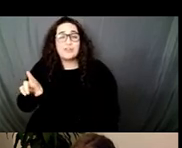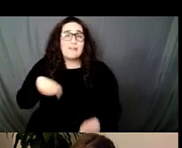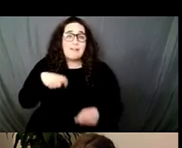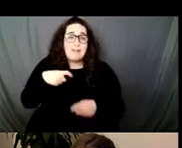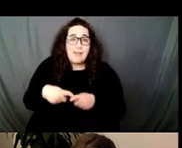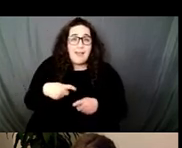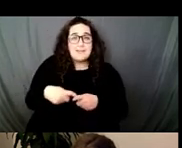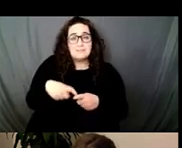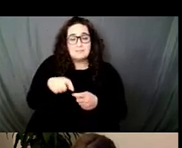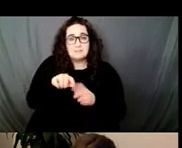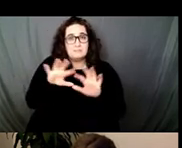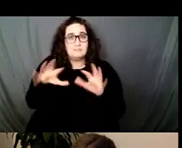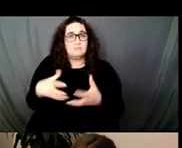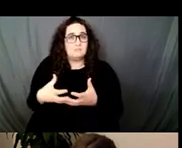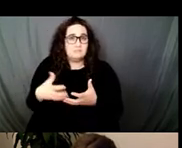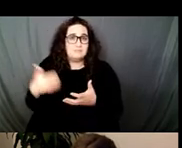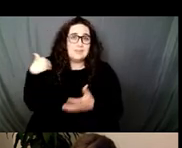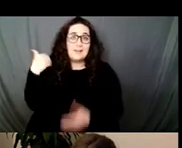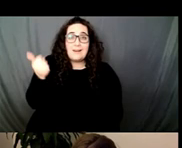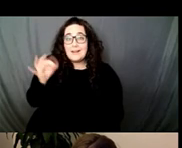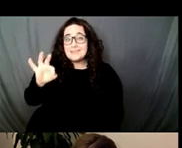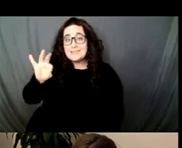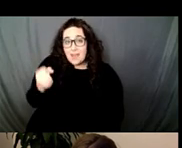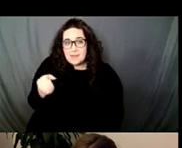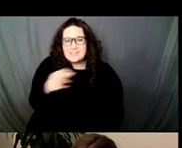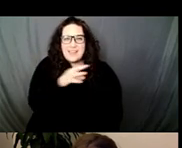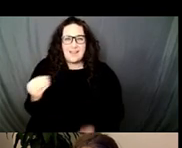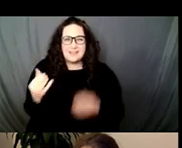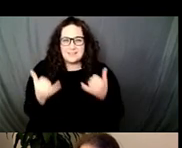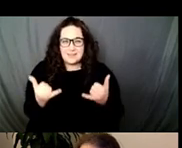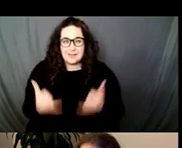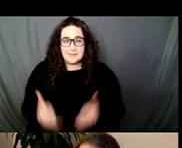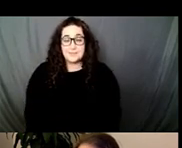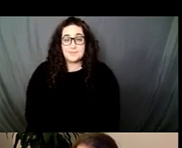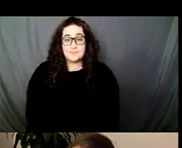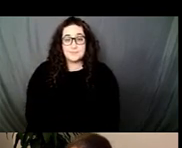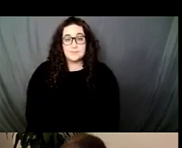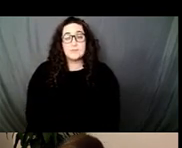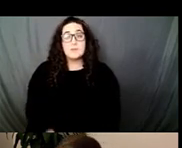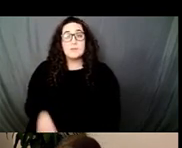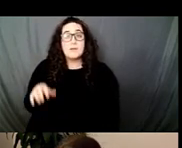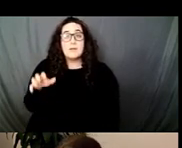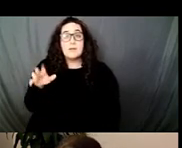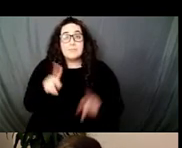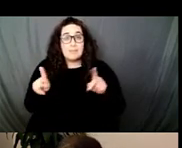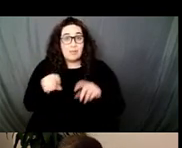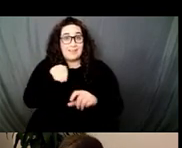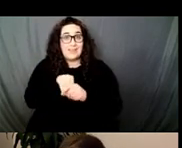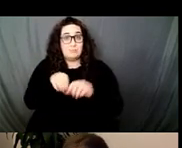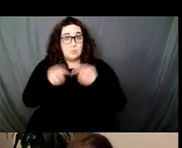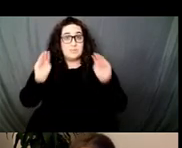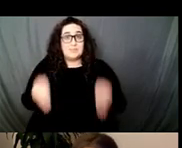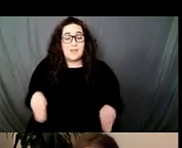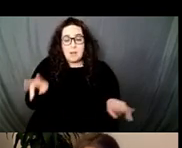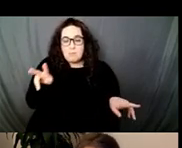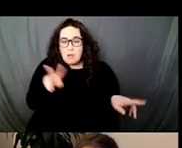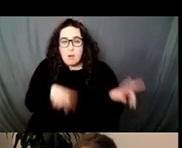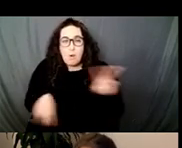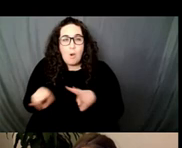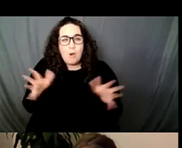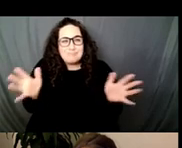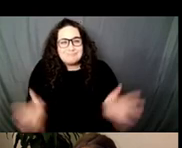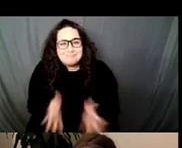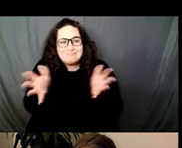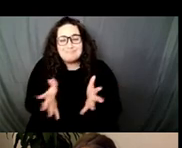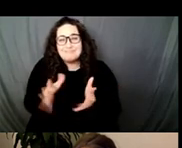FGT had white heterosexual couples on dates and tourist parents in the museum encouraging their children to place the candy in their mouth and